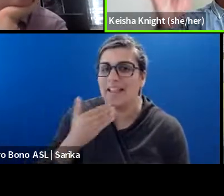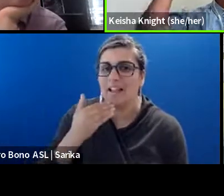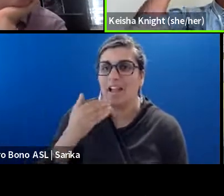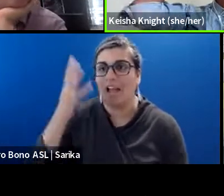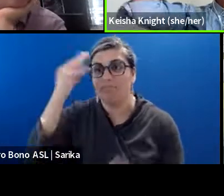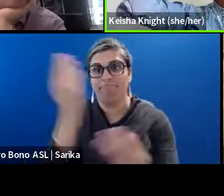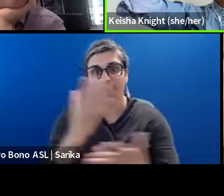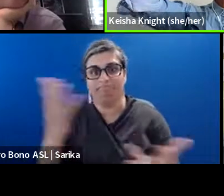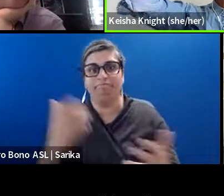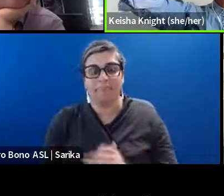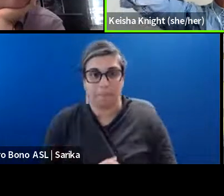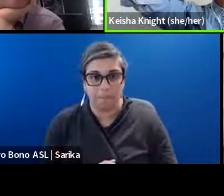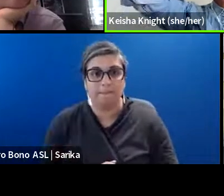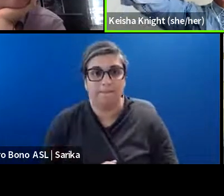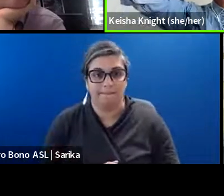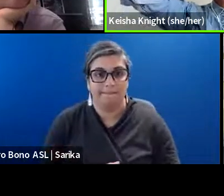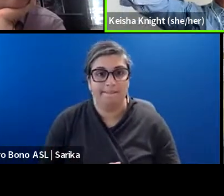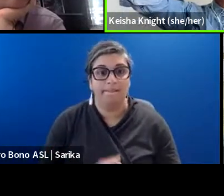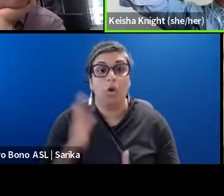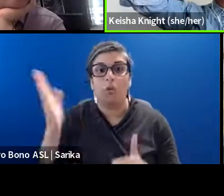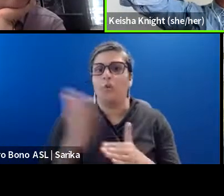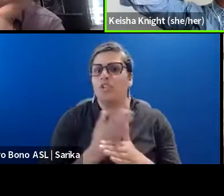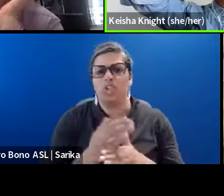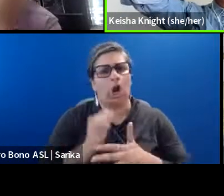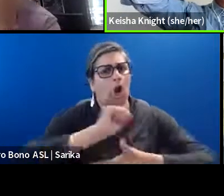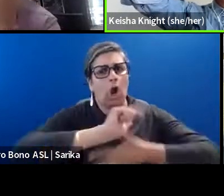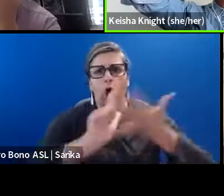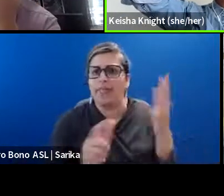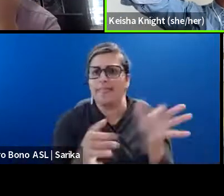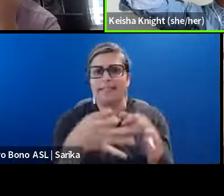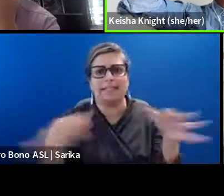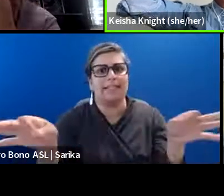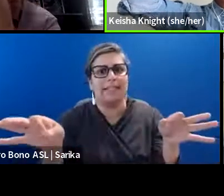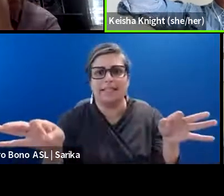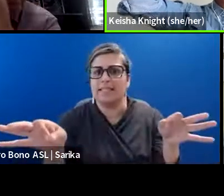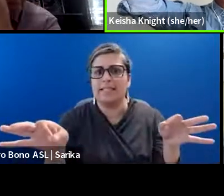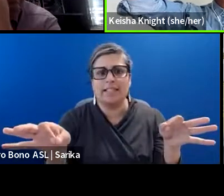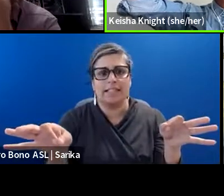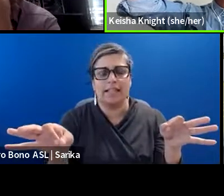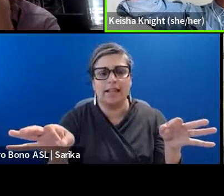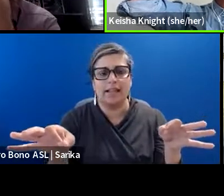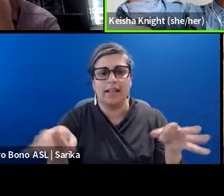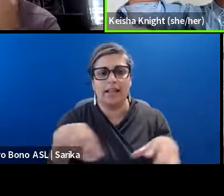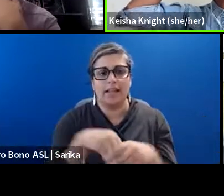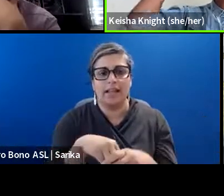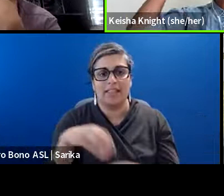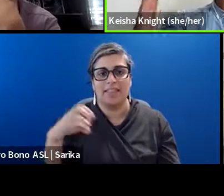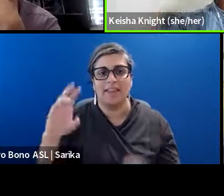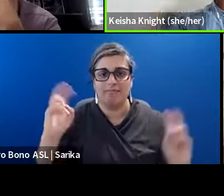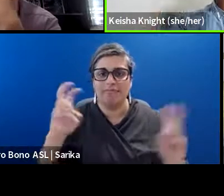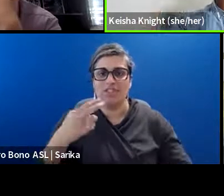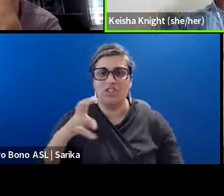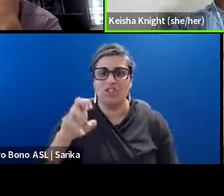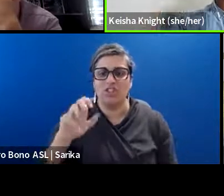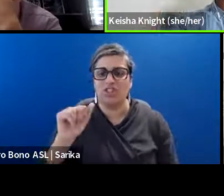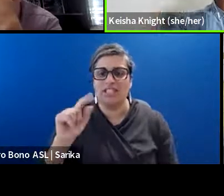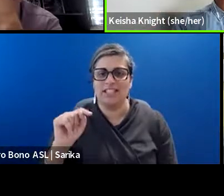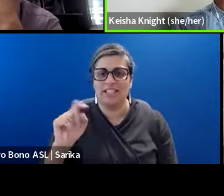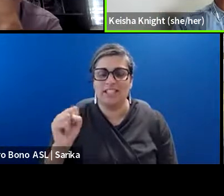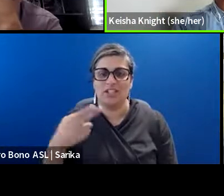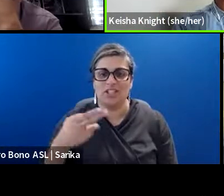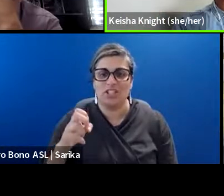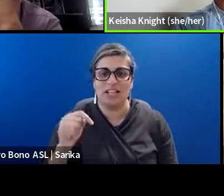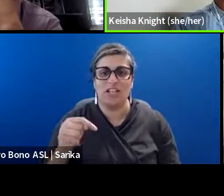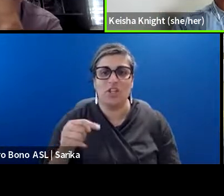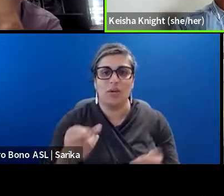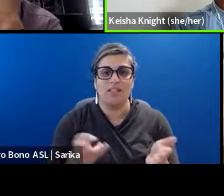know that we will be, um, sharing these links to different, um, websites in the cheat sheet that, um, you can sign up to